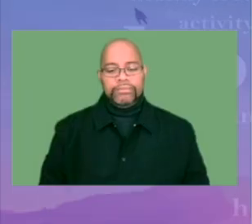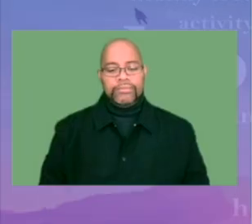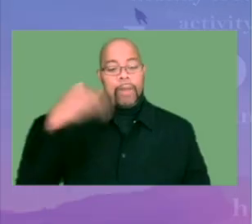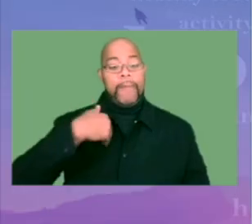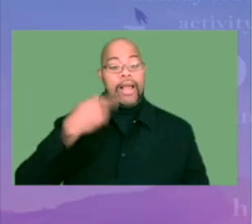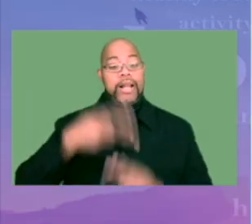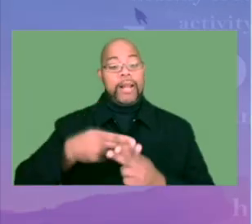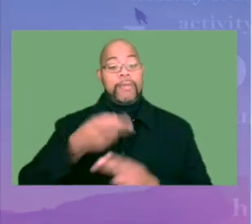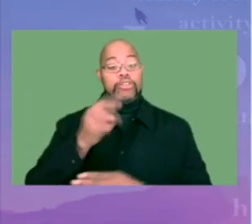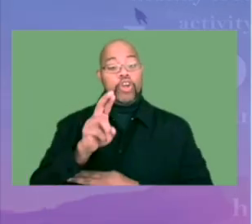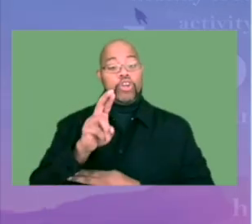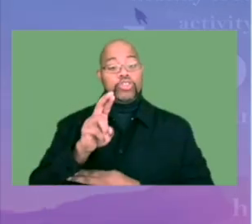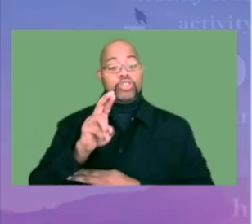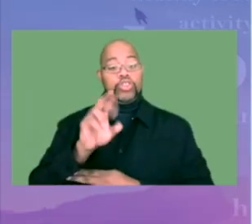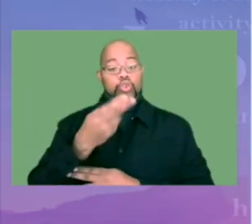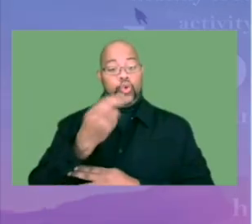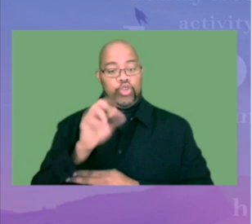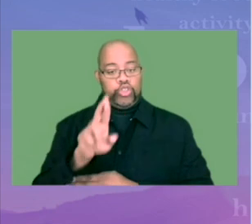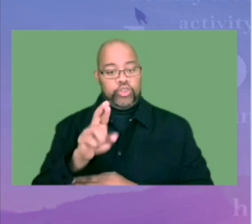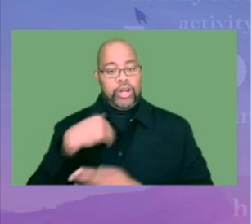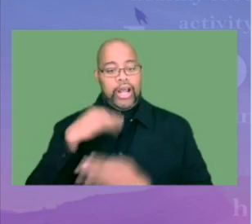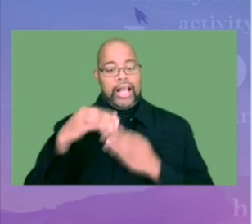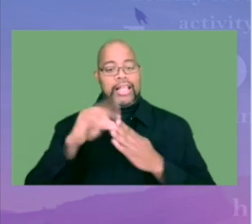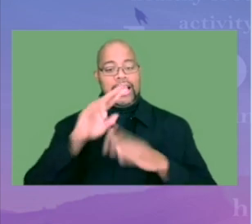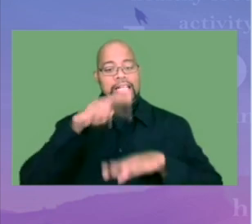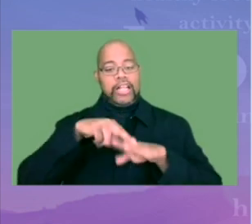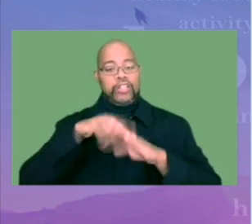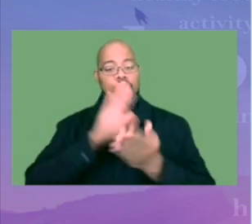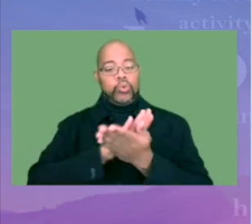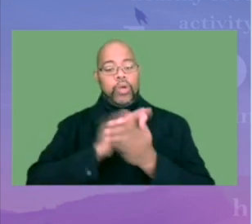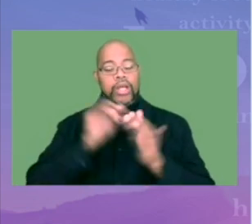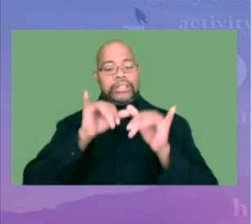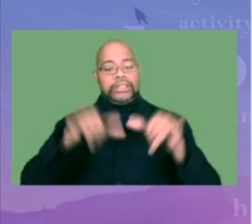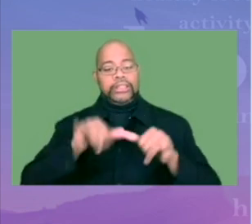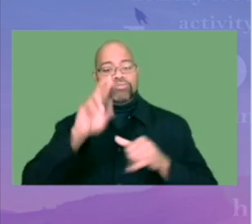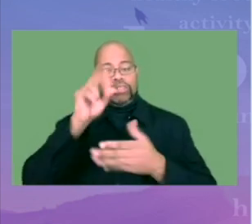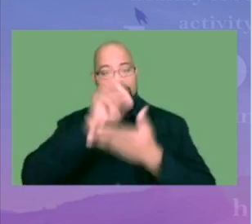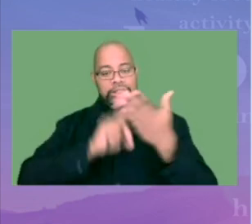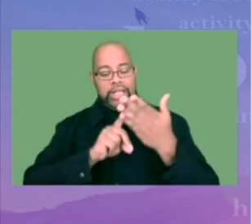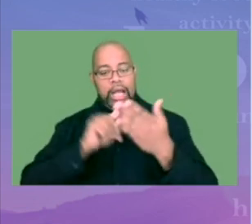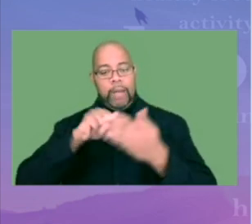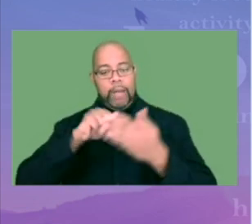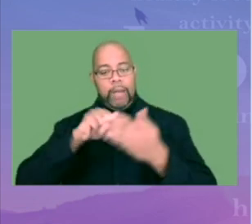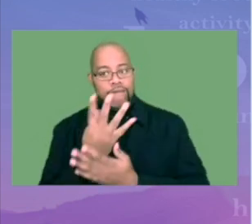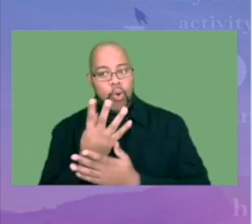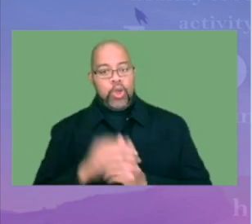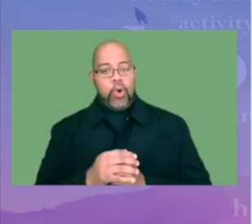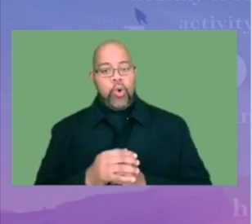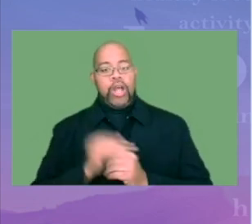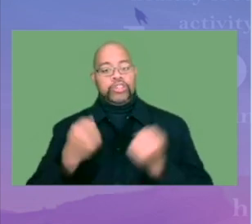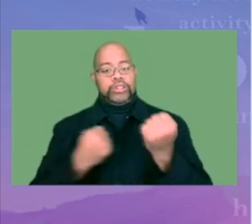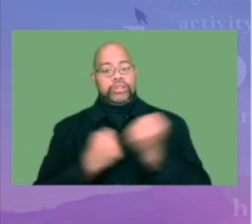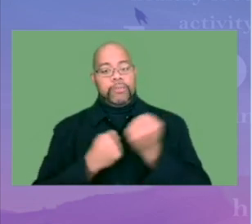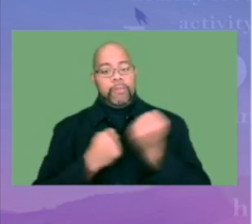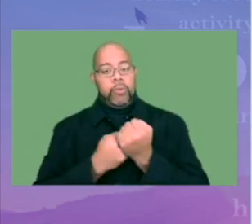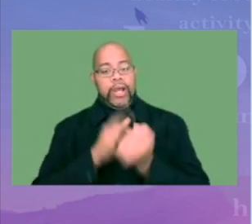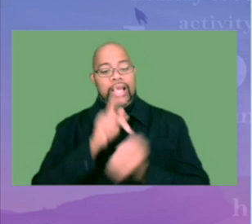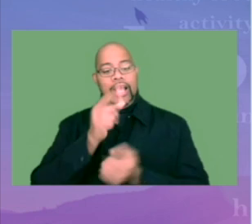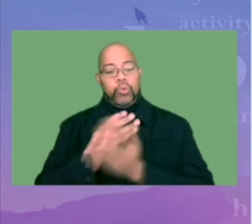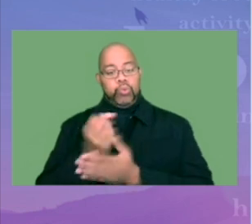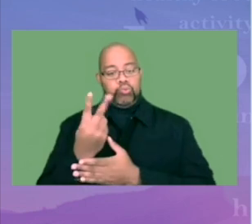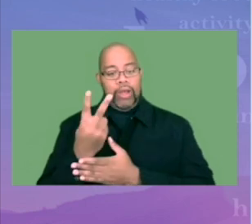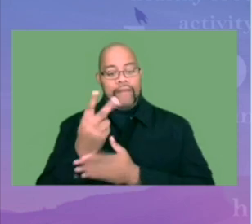Greetings. My name is Dr. Giselle C. Shorter. I lead the National School and System Redesign Portfolio